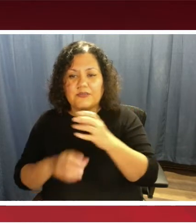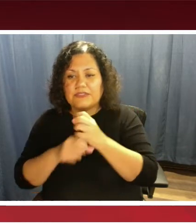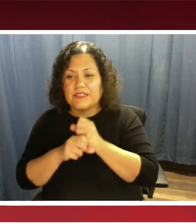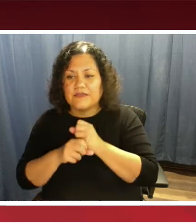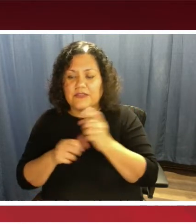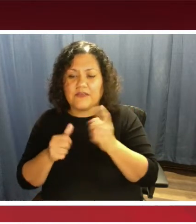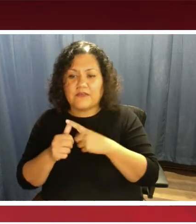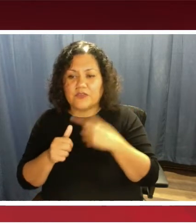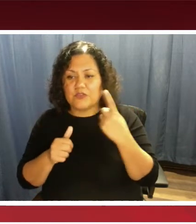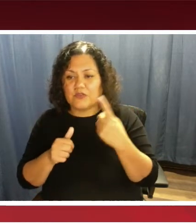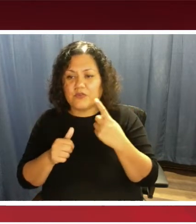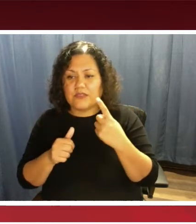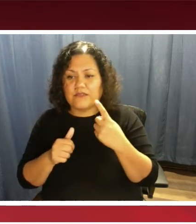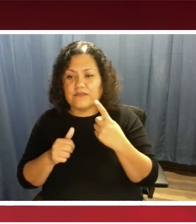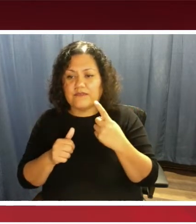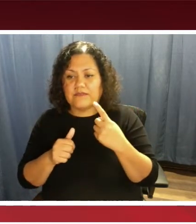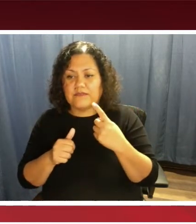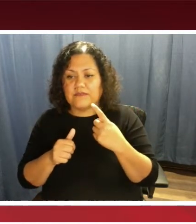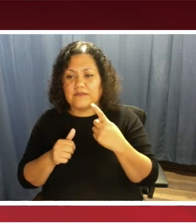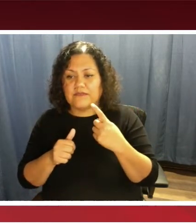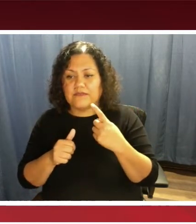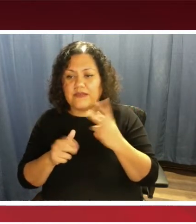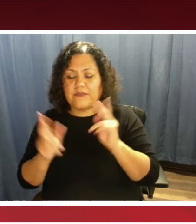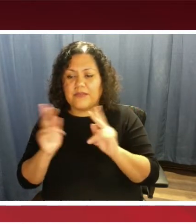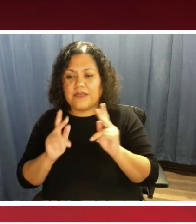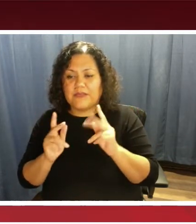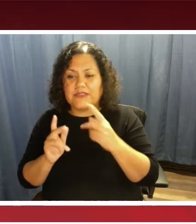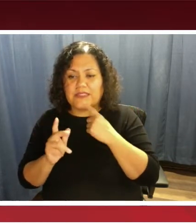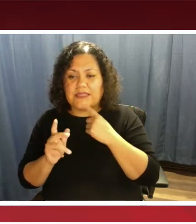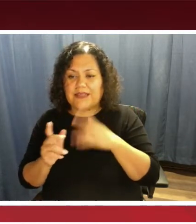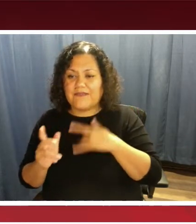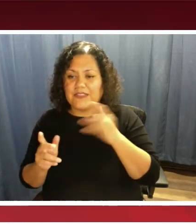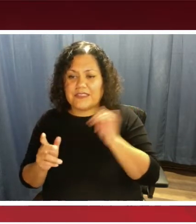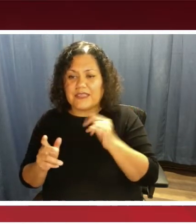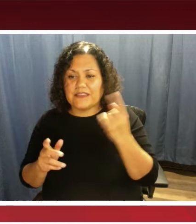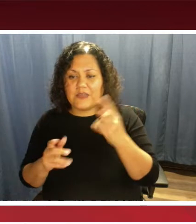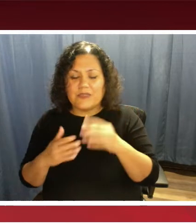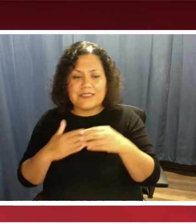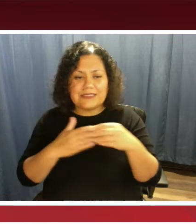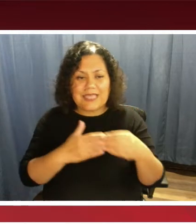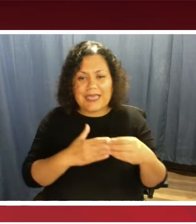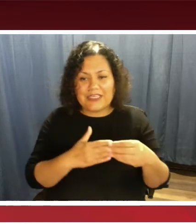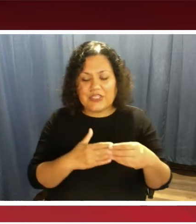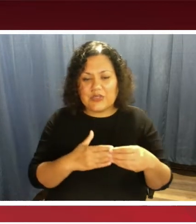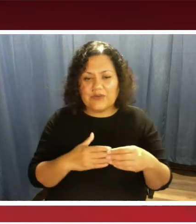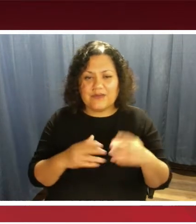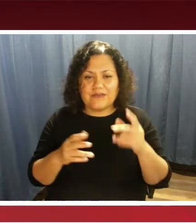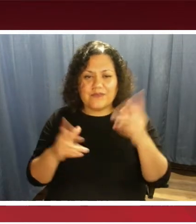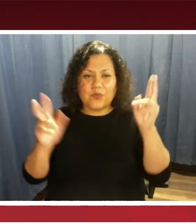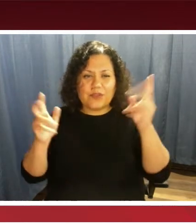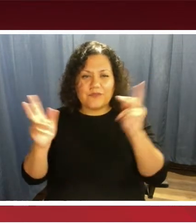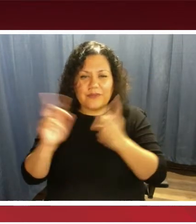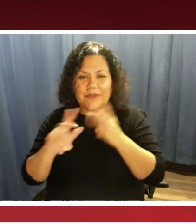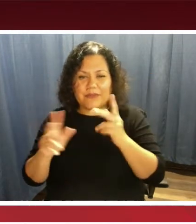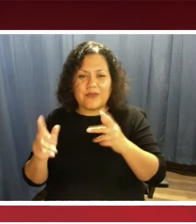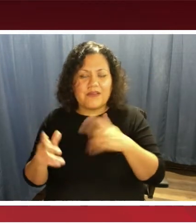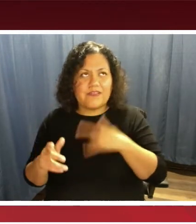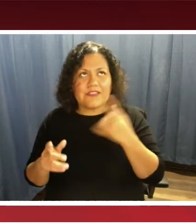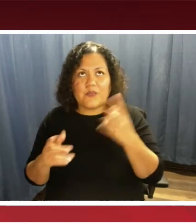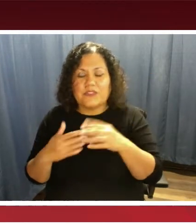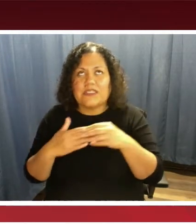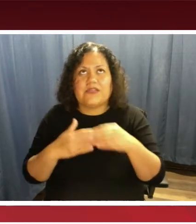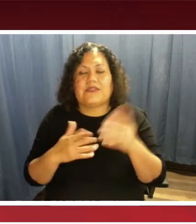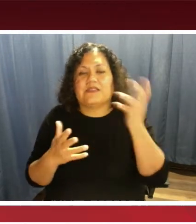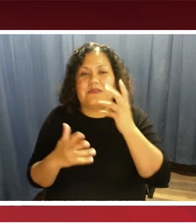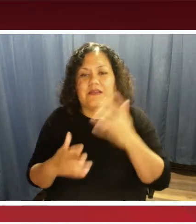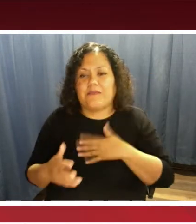people say it feels like someone is guiding you. This is amazing. Next one is my phone will